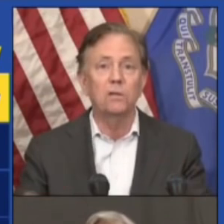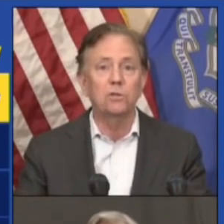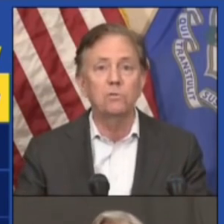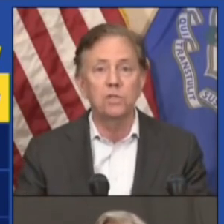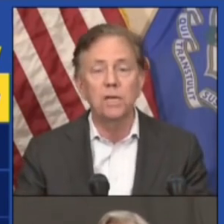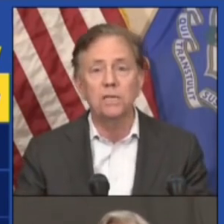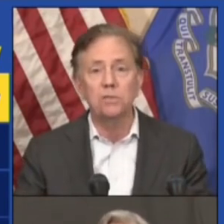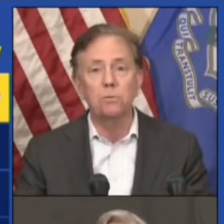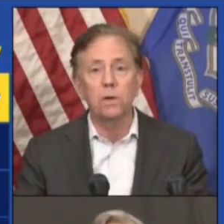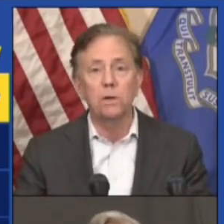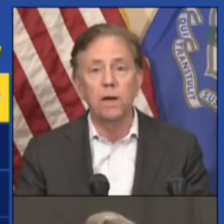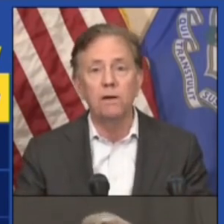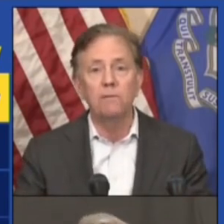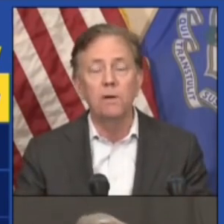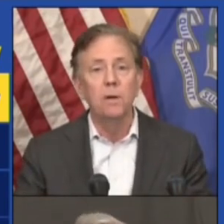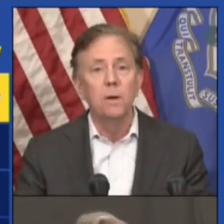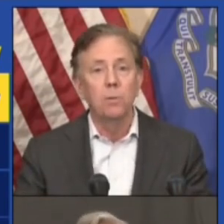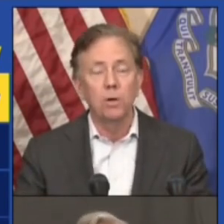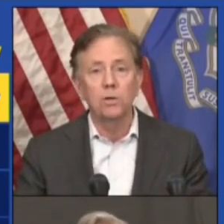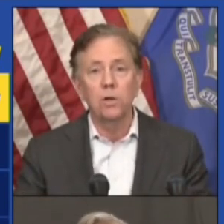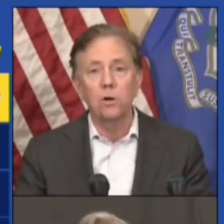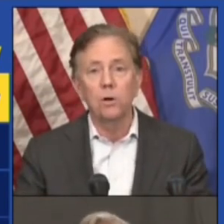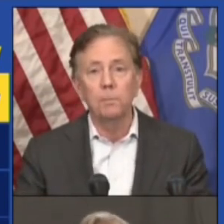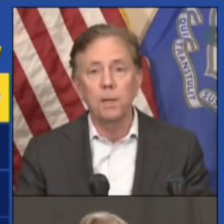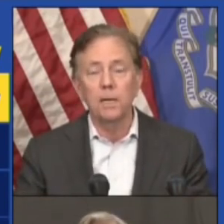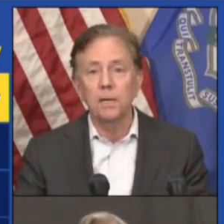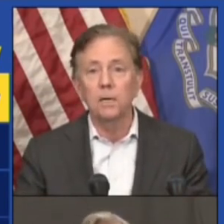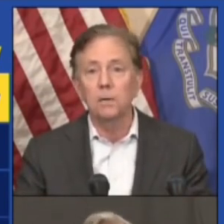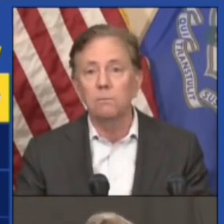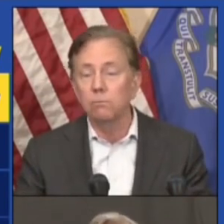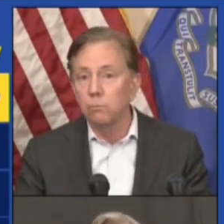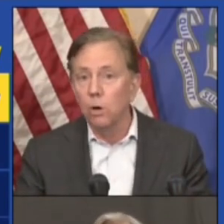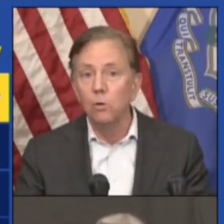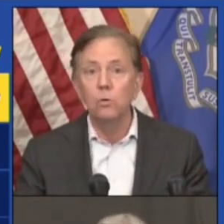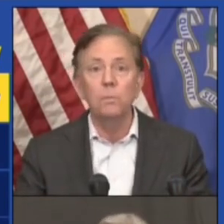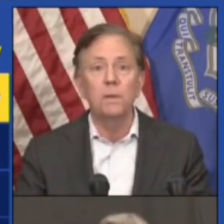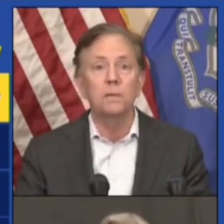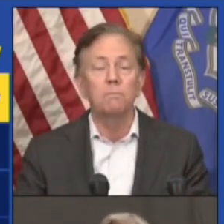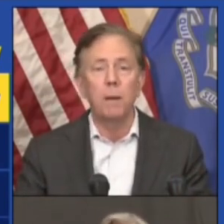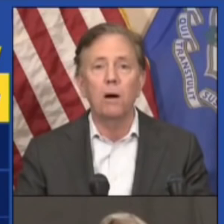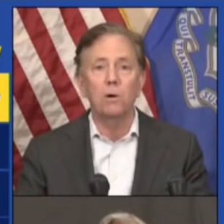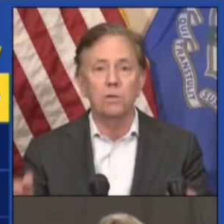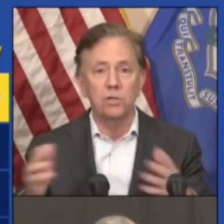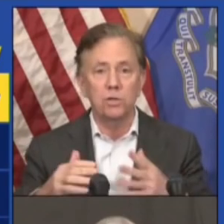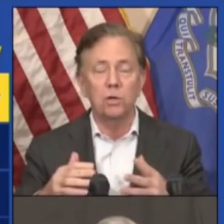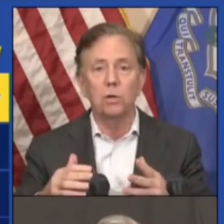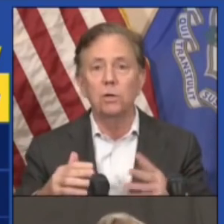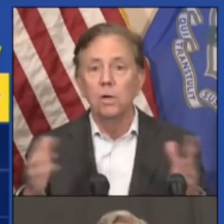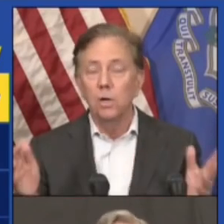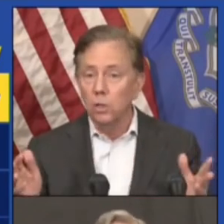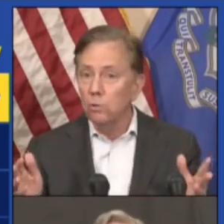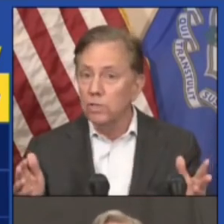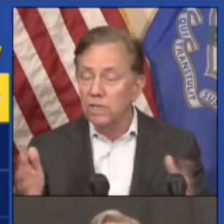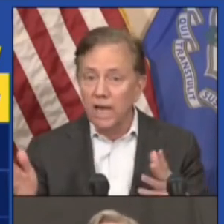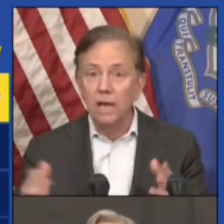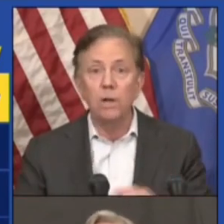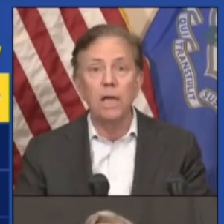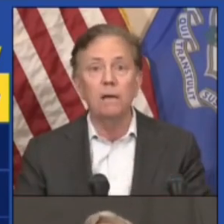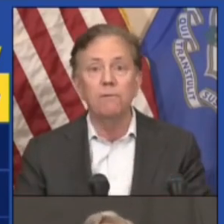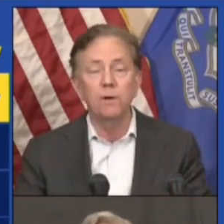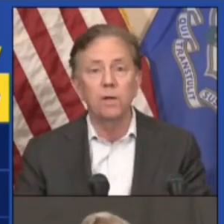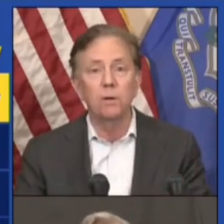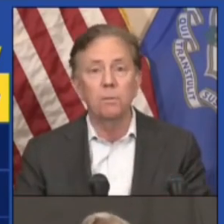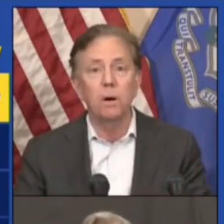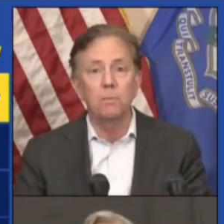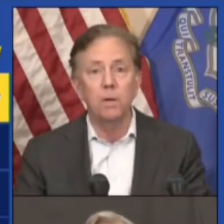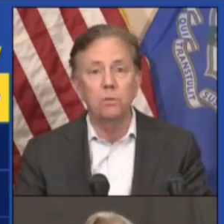sort of a tale of two cities, where you have parts of Europe, like Rome and Paris, are closing down